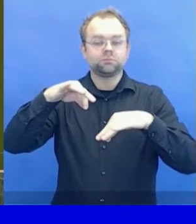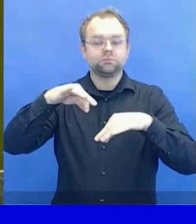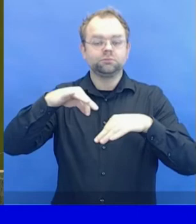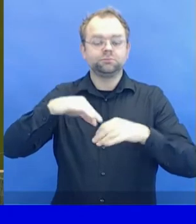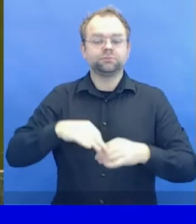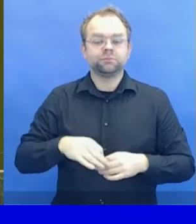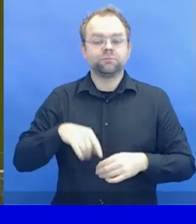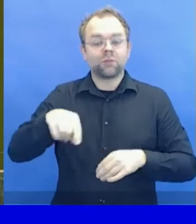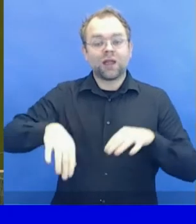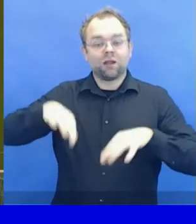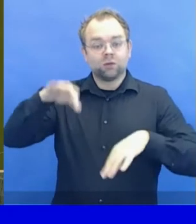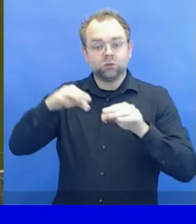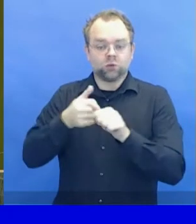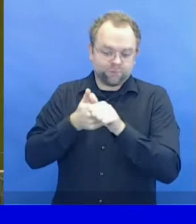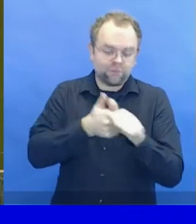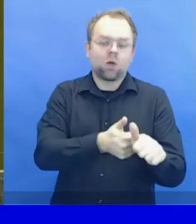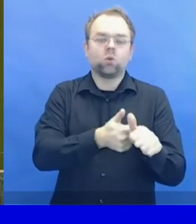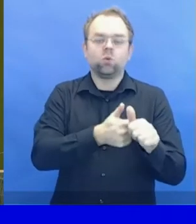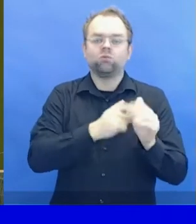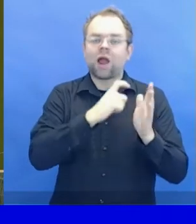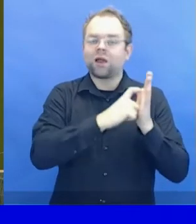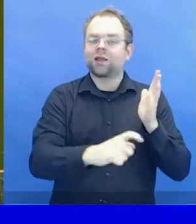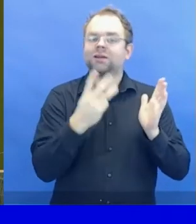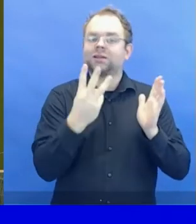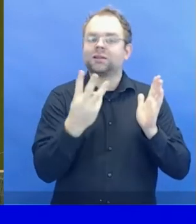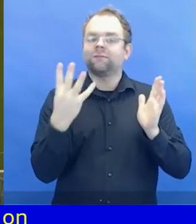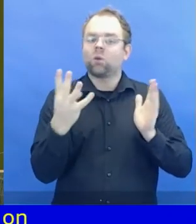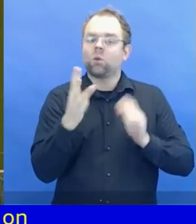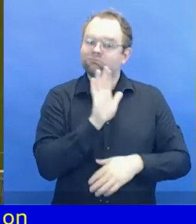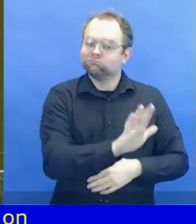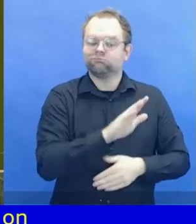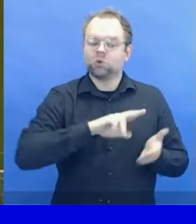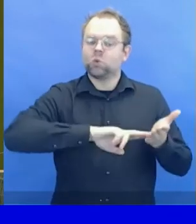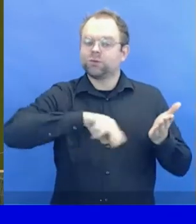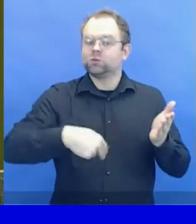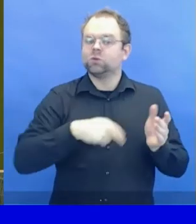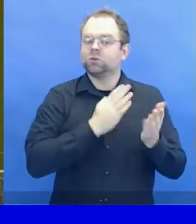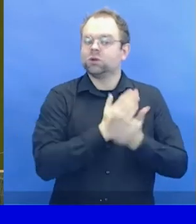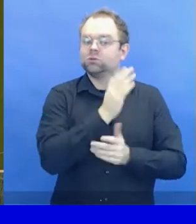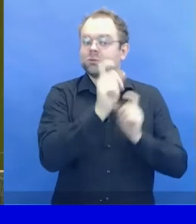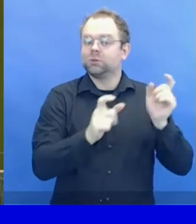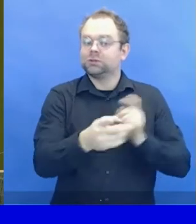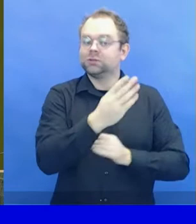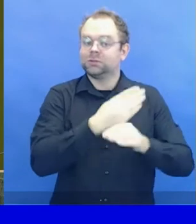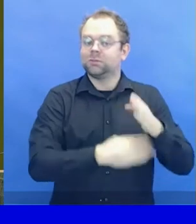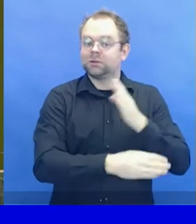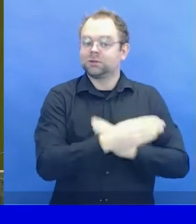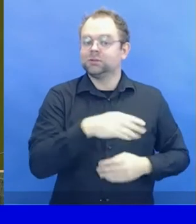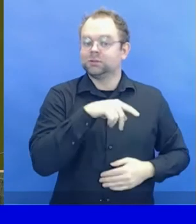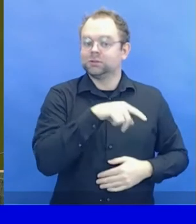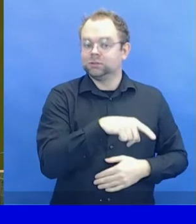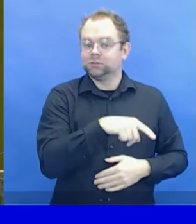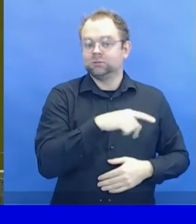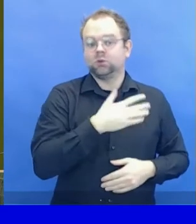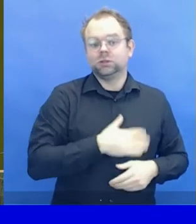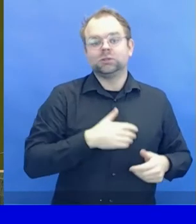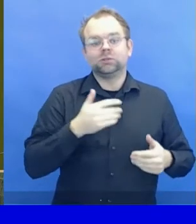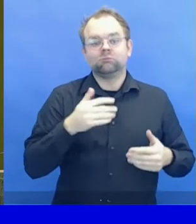to replace those whose terms are due to expire on 31st December 2020.